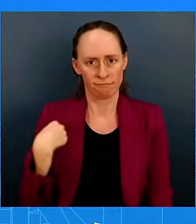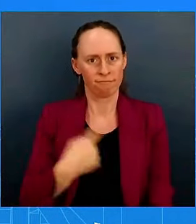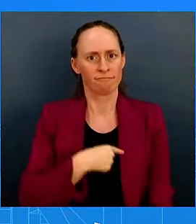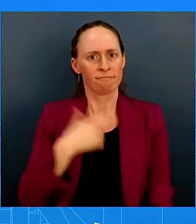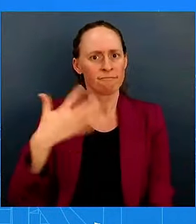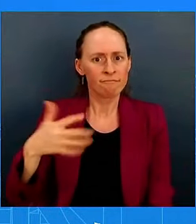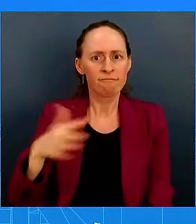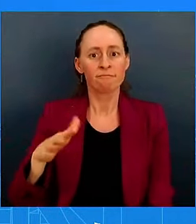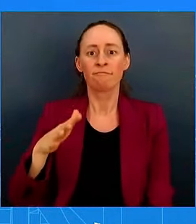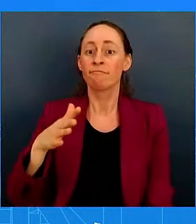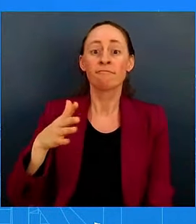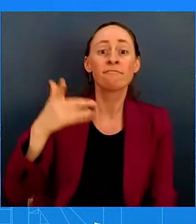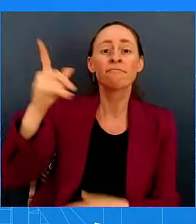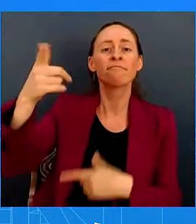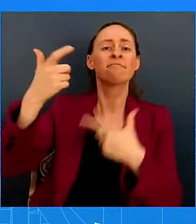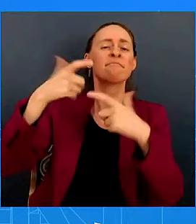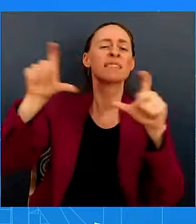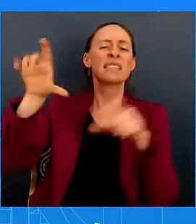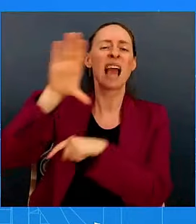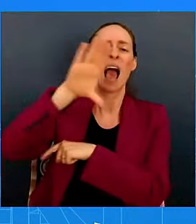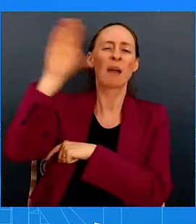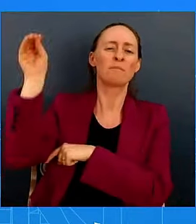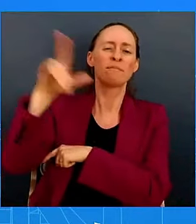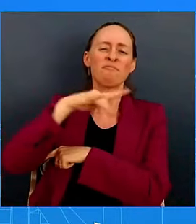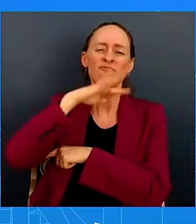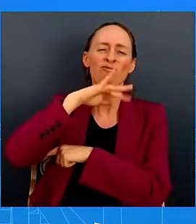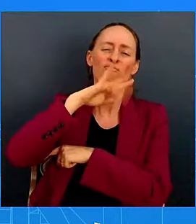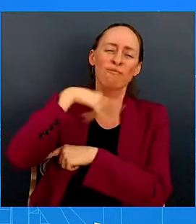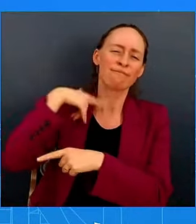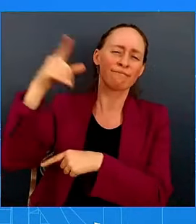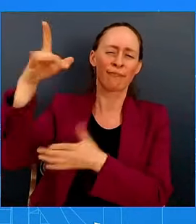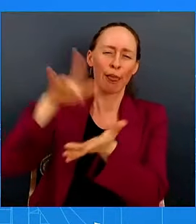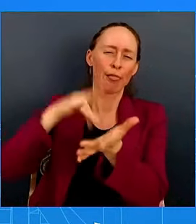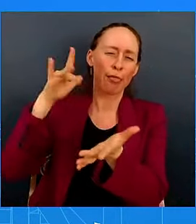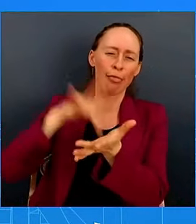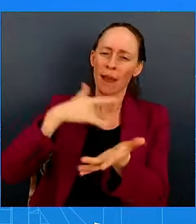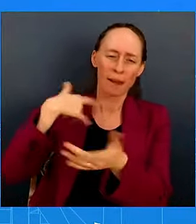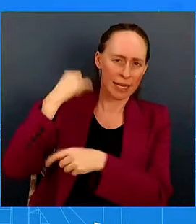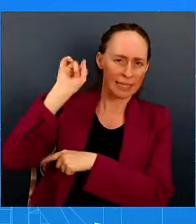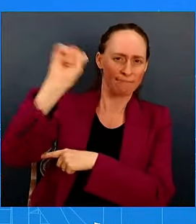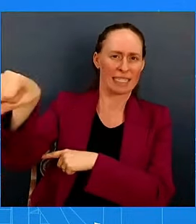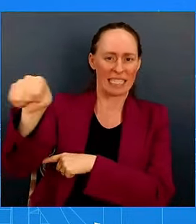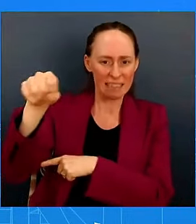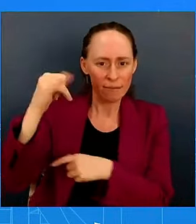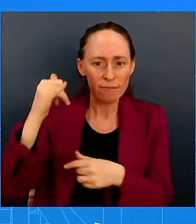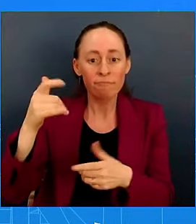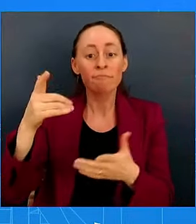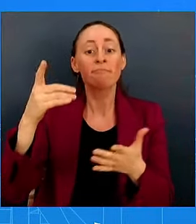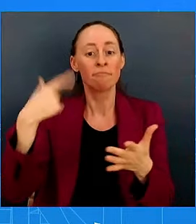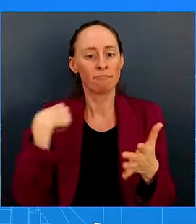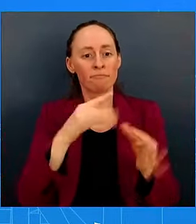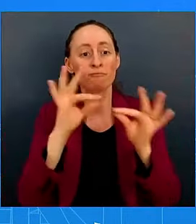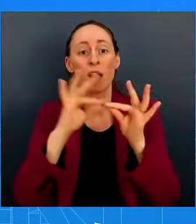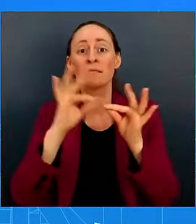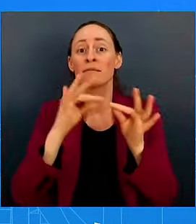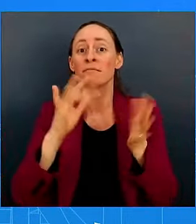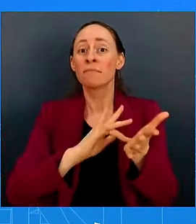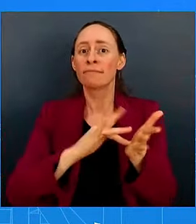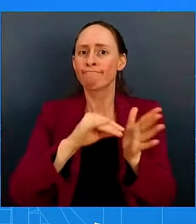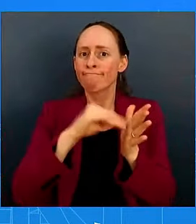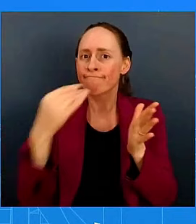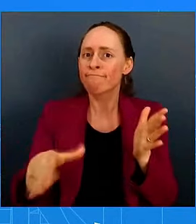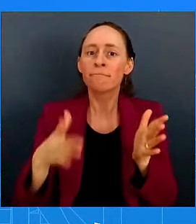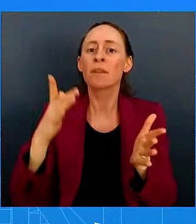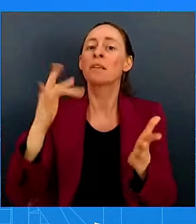seen prescription drugs go down because of the work that this president has done with the Inflation Reduction Act. Again, only Democrats